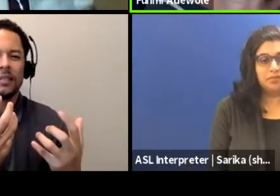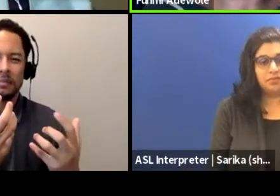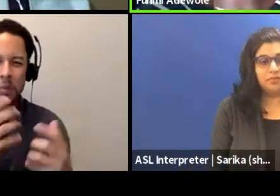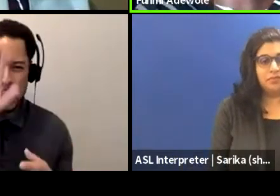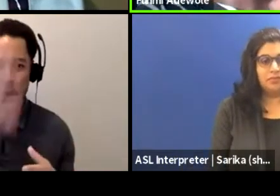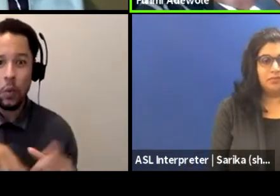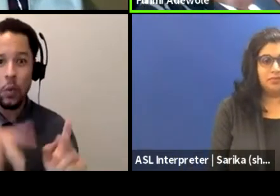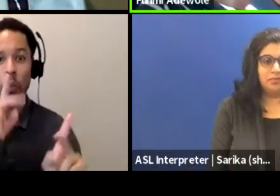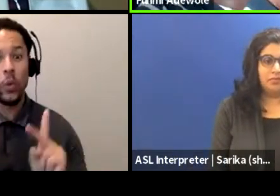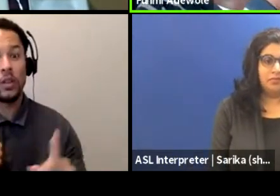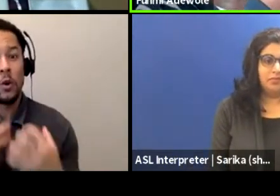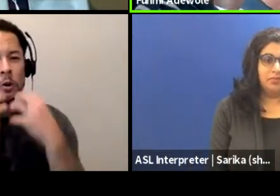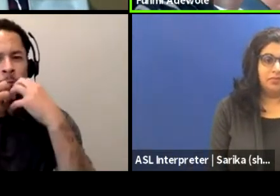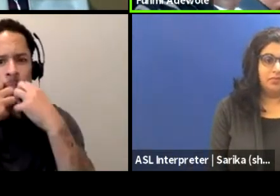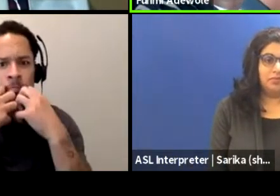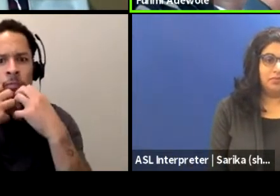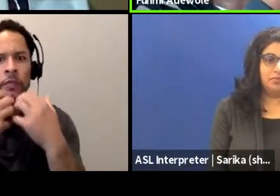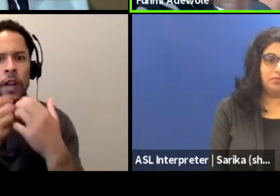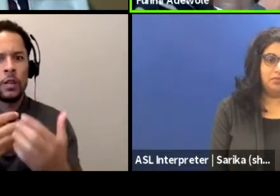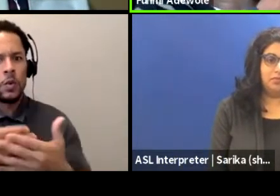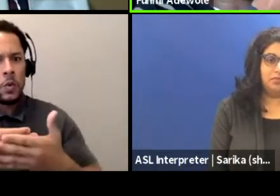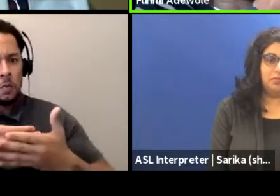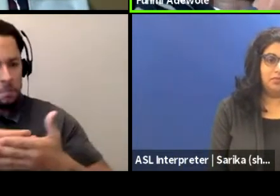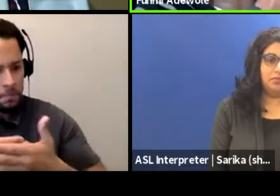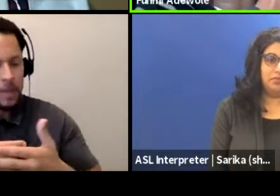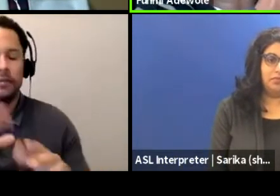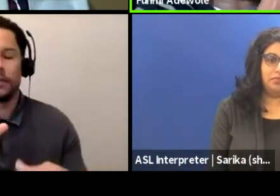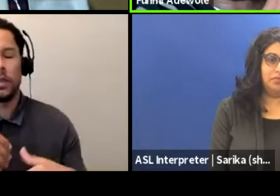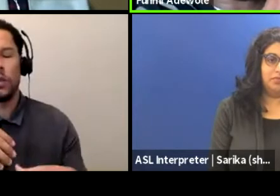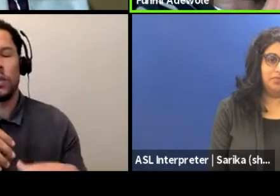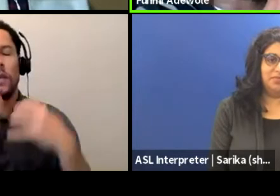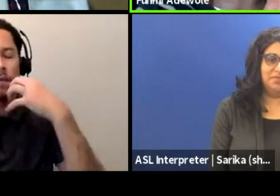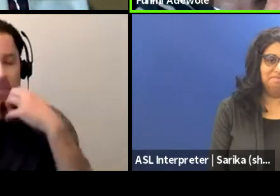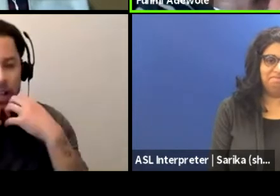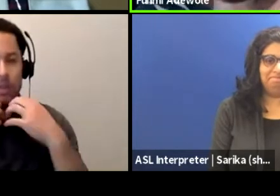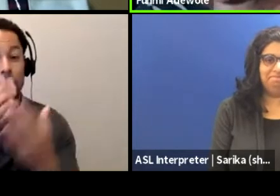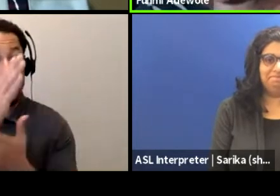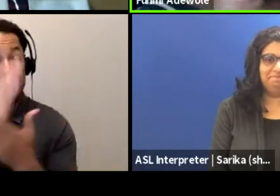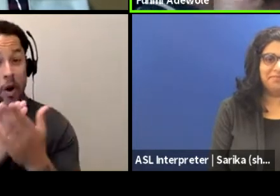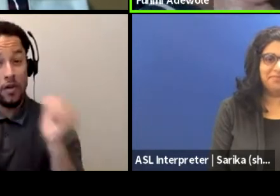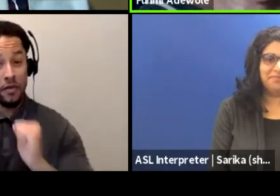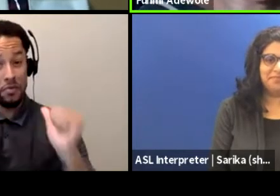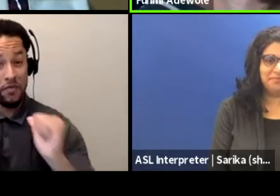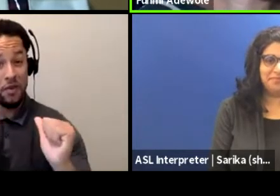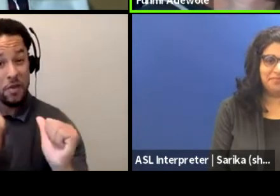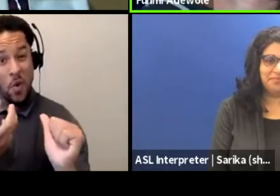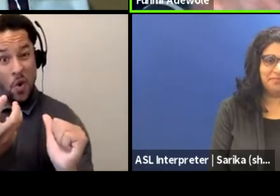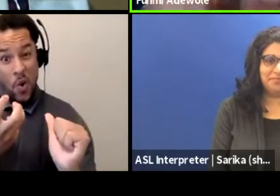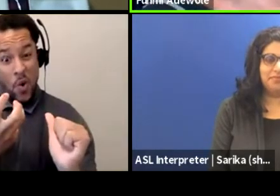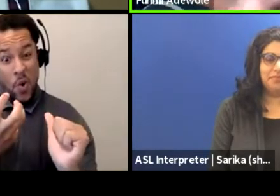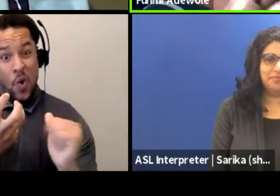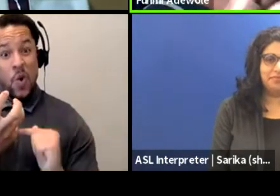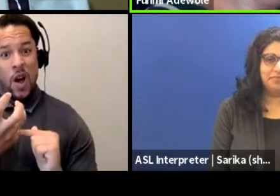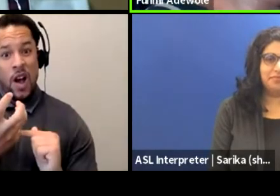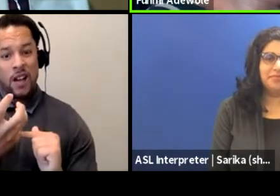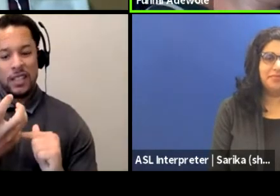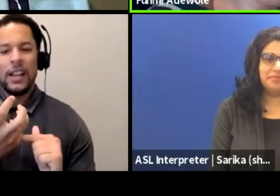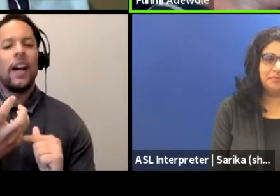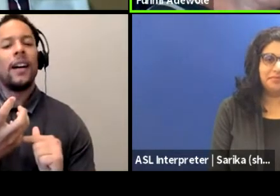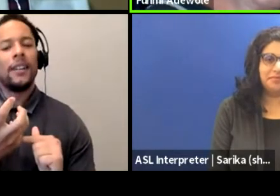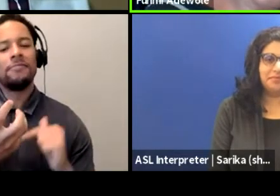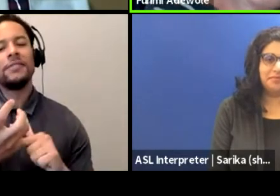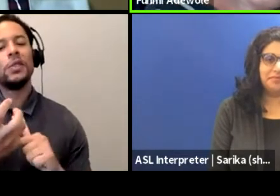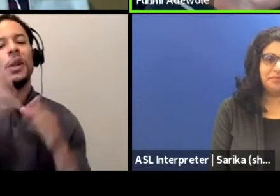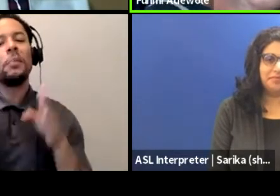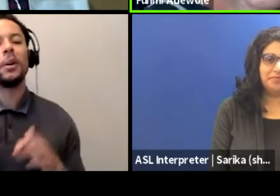it. And you need someone to come and say, okay, let go, let go, let go. Let me take that off you now. Okay. You know, they need someone to come in and help them